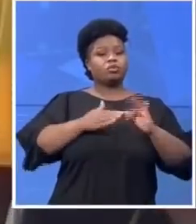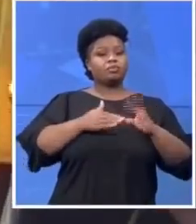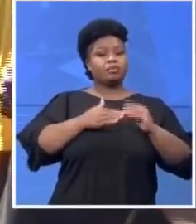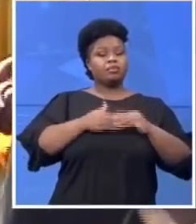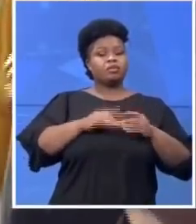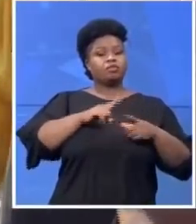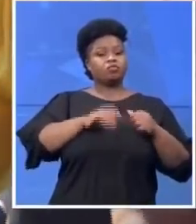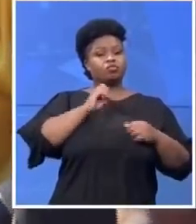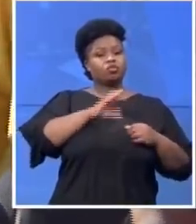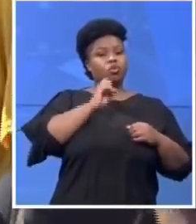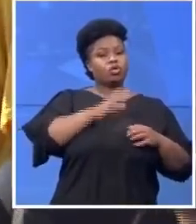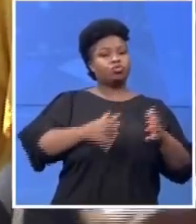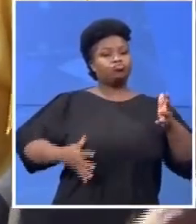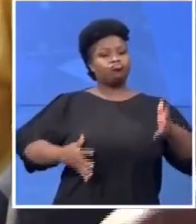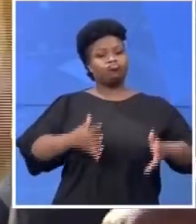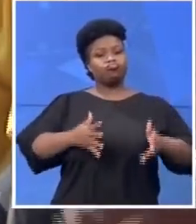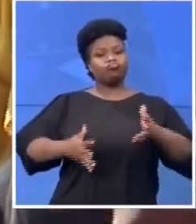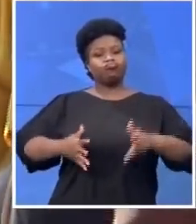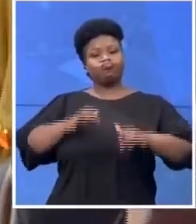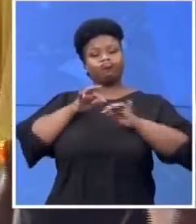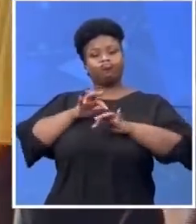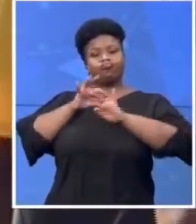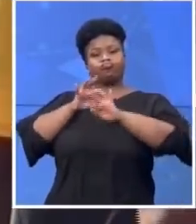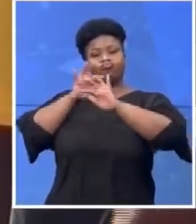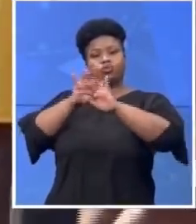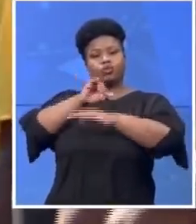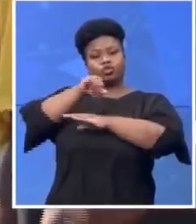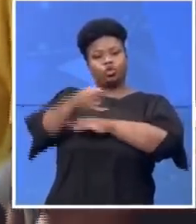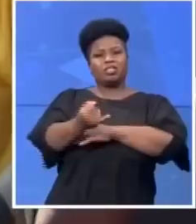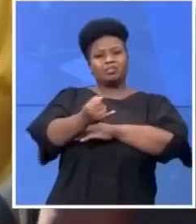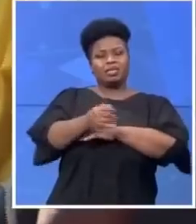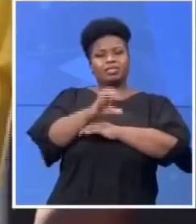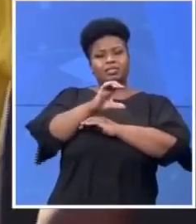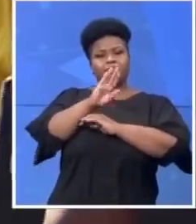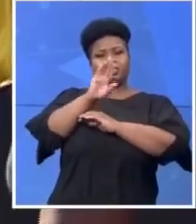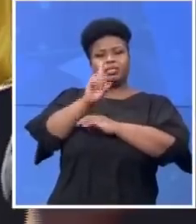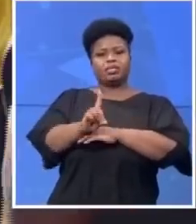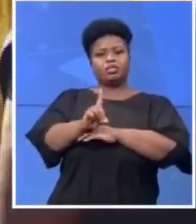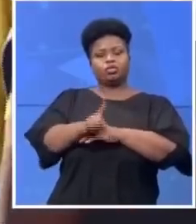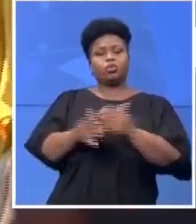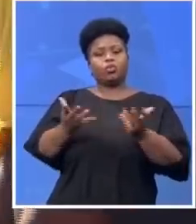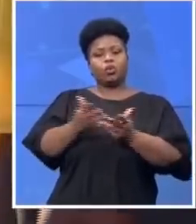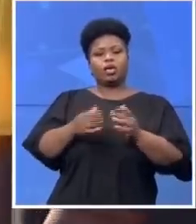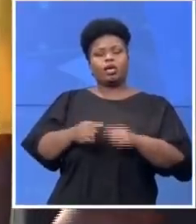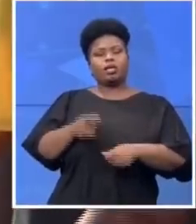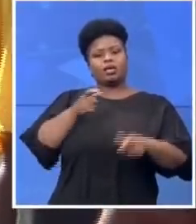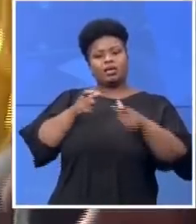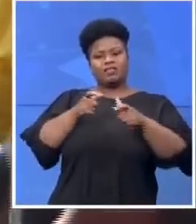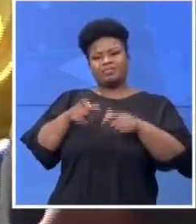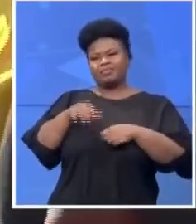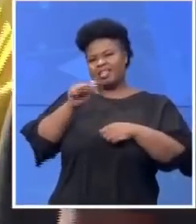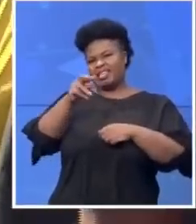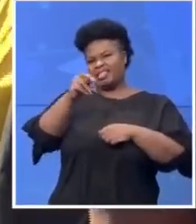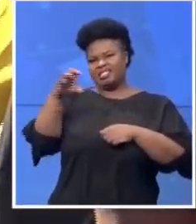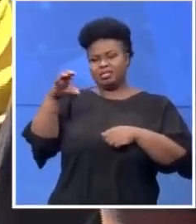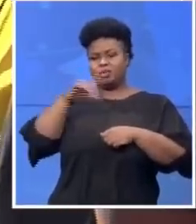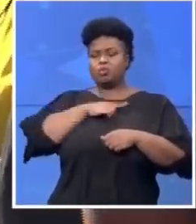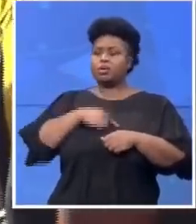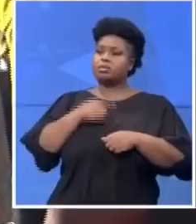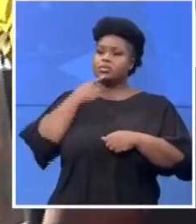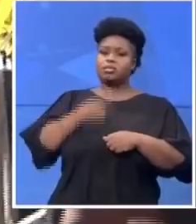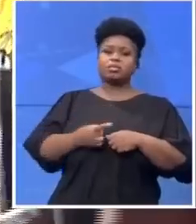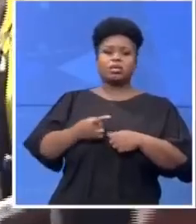headquarters of the ANC, the governing party saying that they've been waiting for houses for decades and that the entire